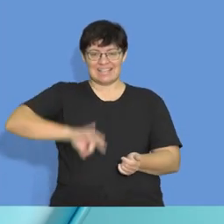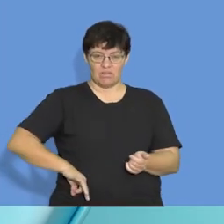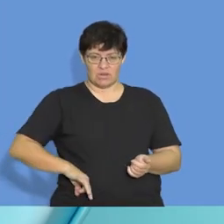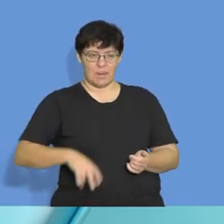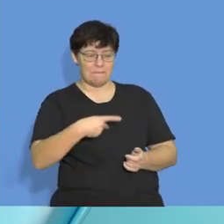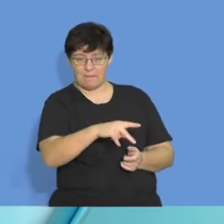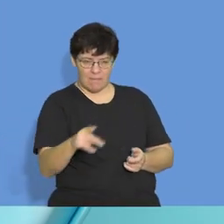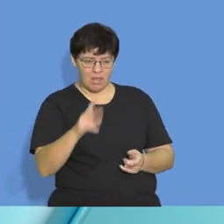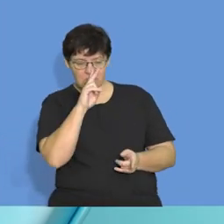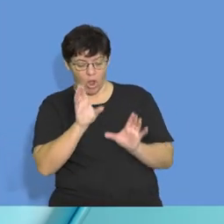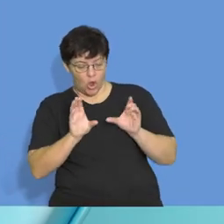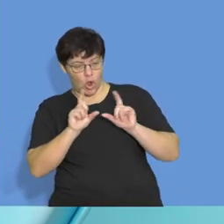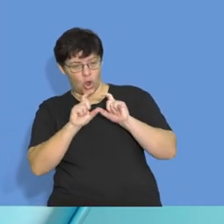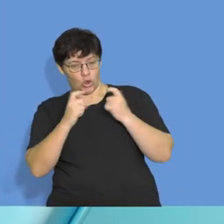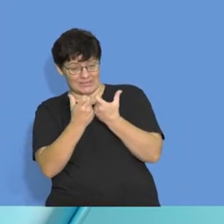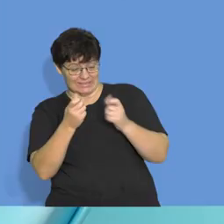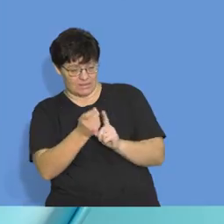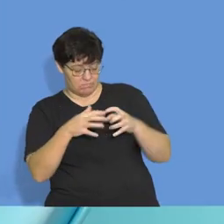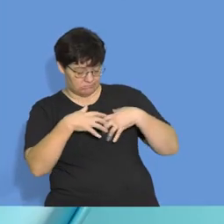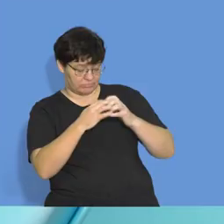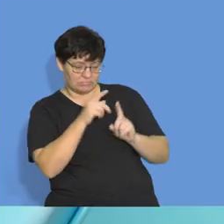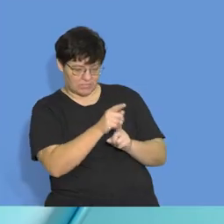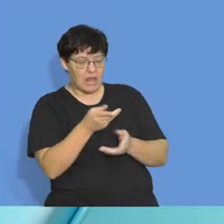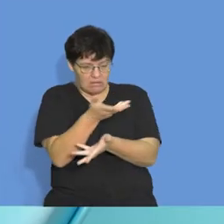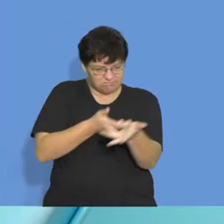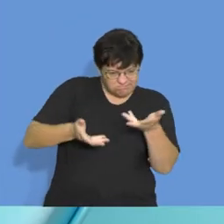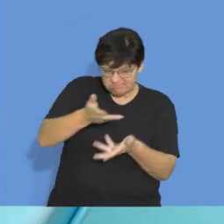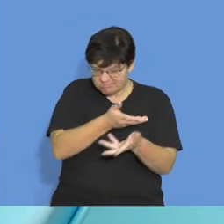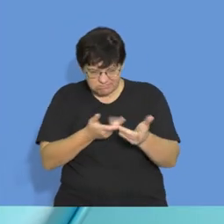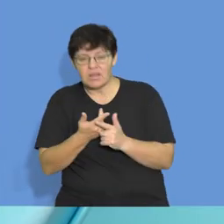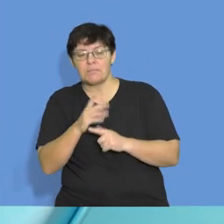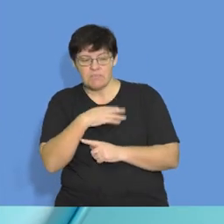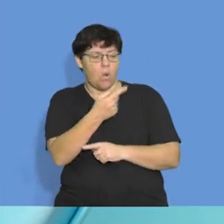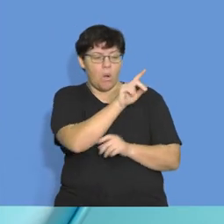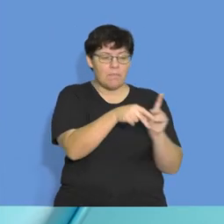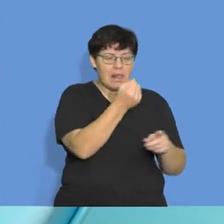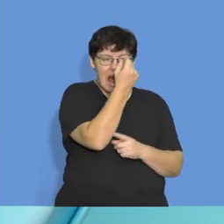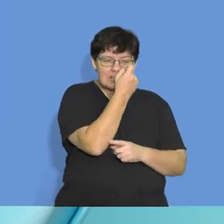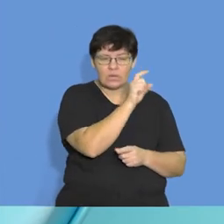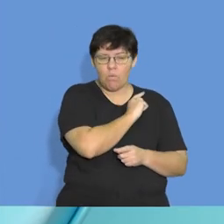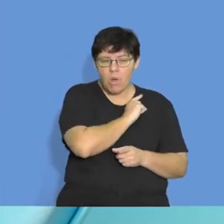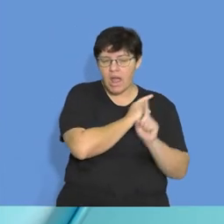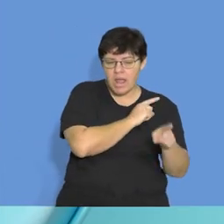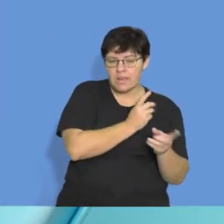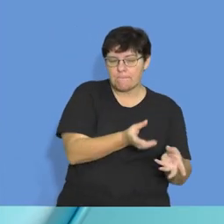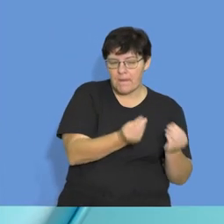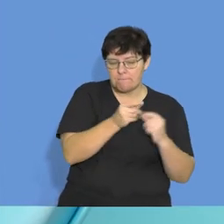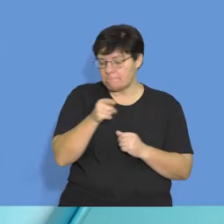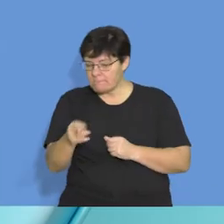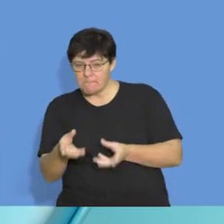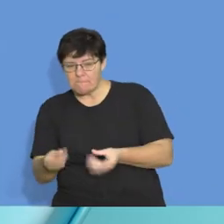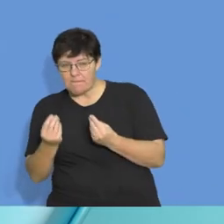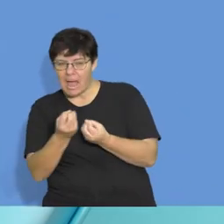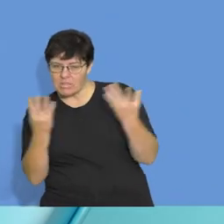this here, obviously this would then result in there being understanding between all the employees within our